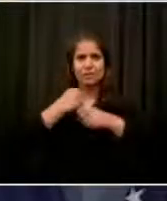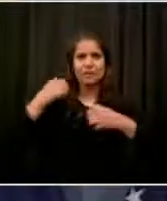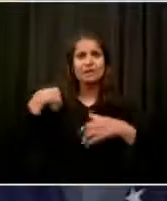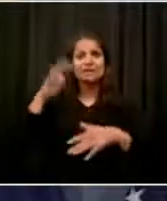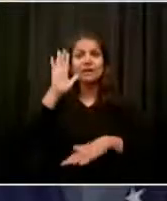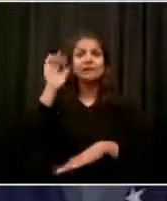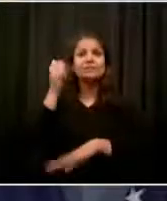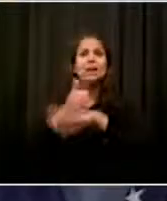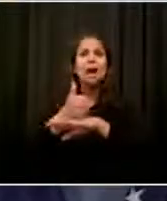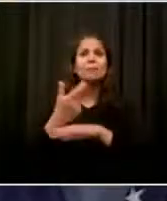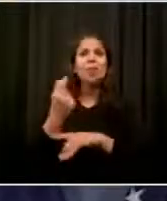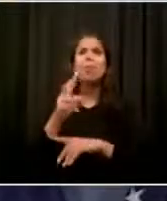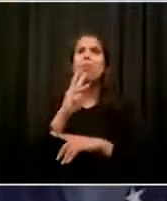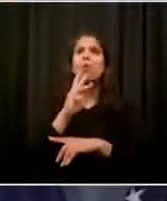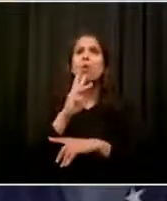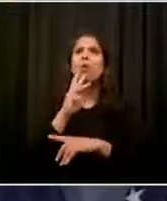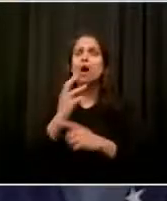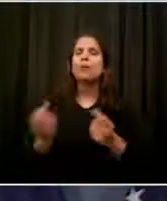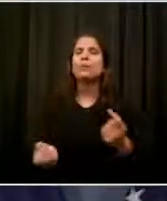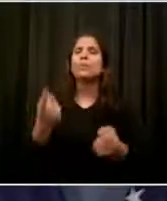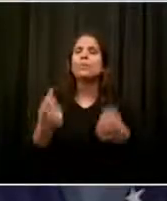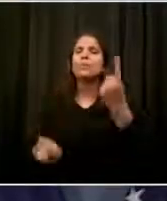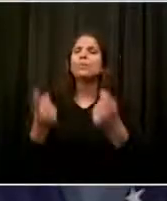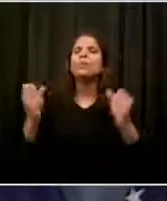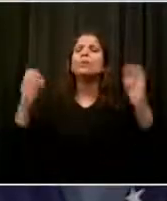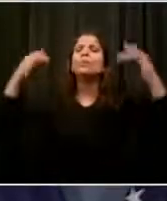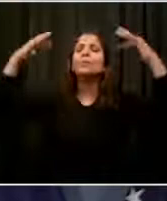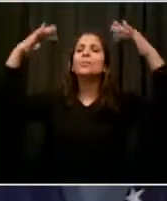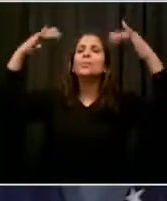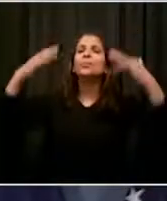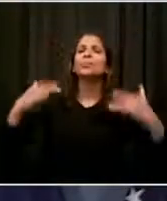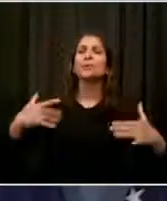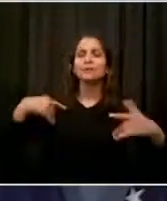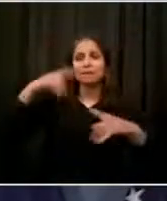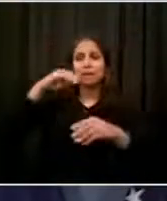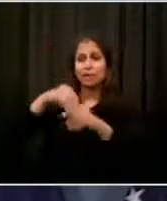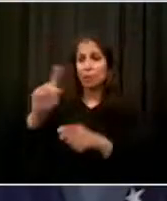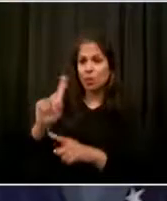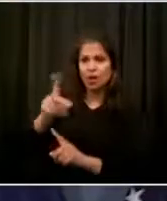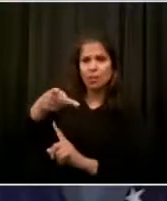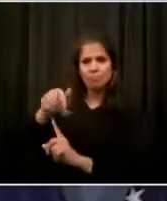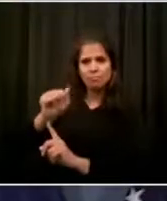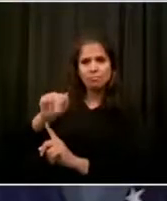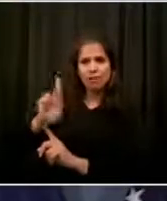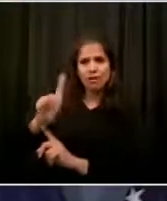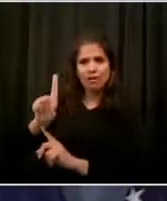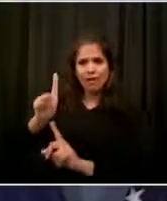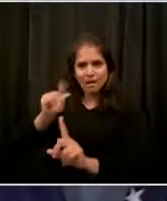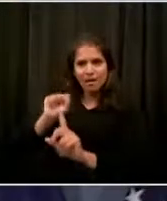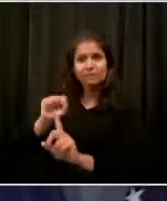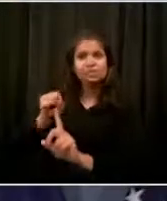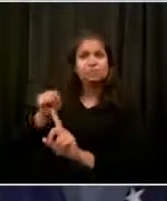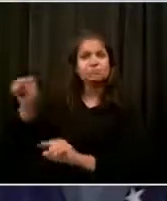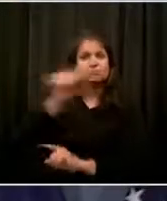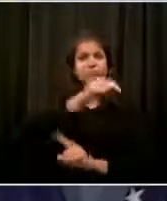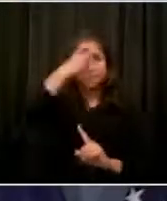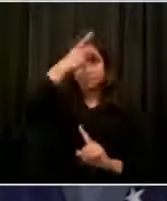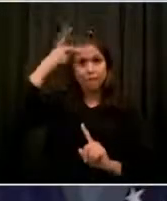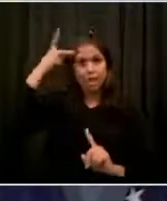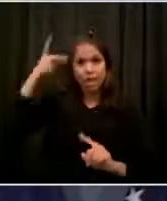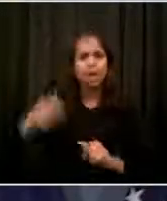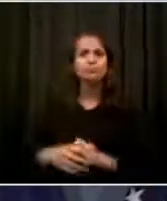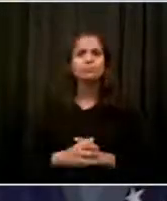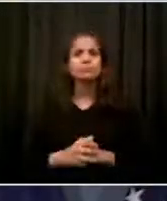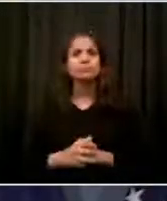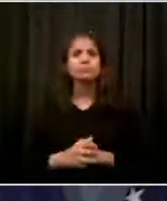under the current conditions of phase one we can do in a safe and appropriate manner. So, there will be cooling for young people, cooling for